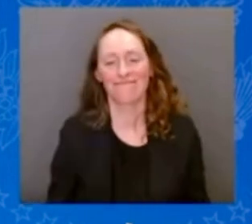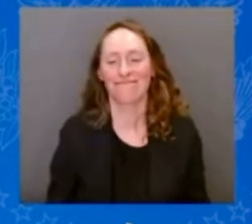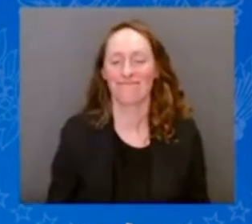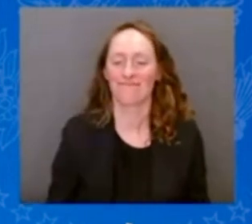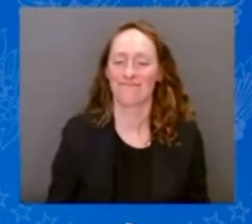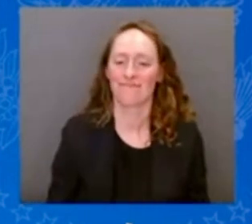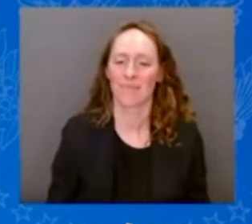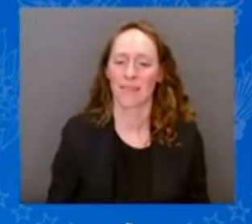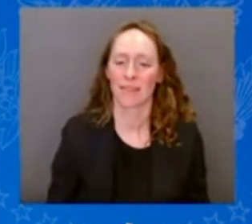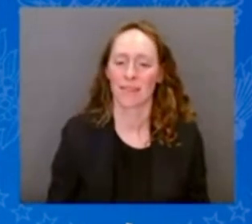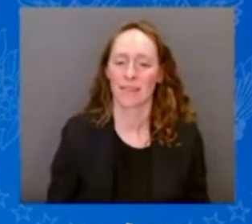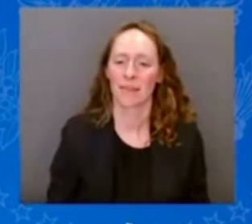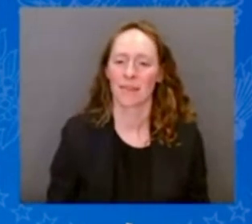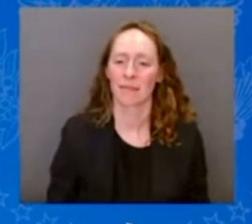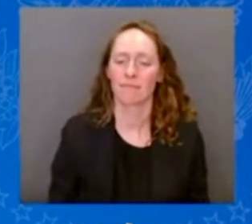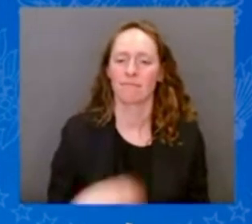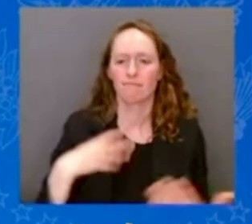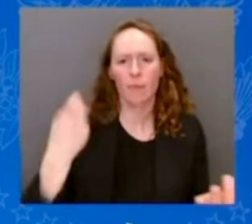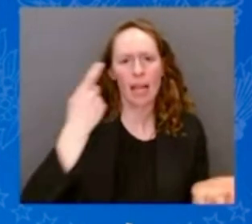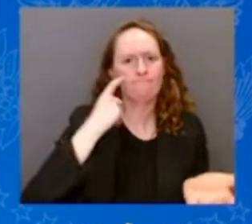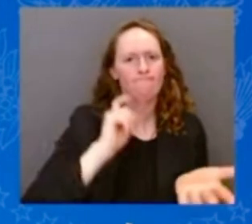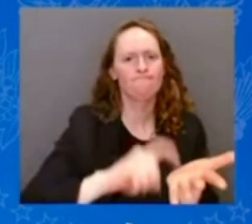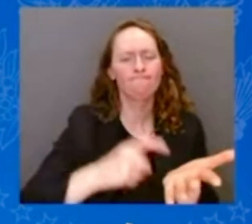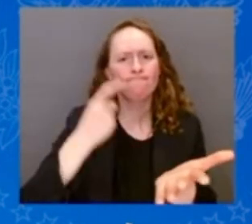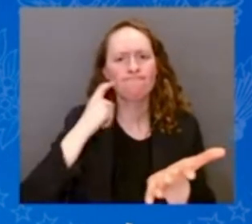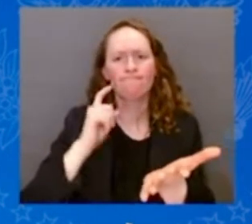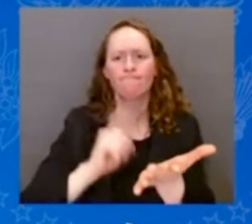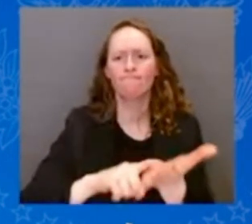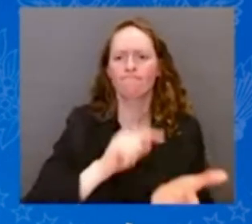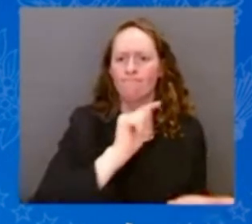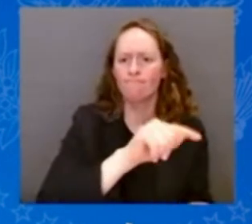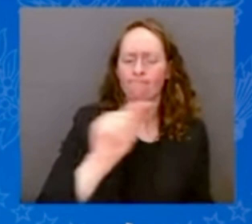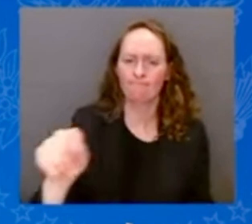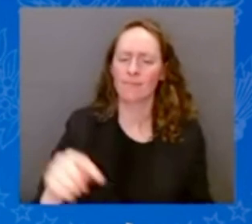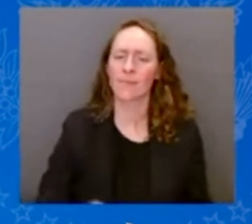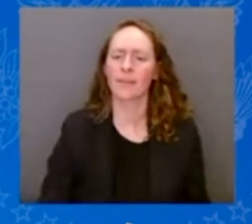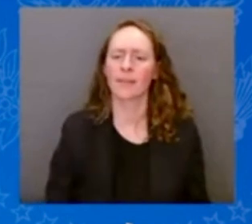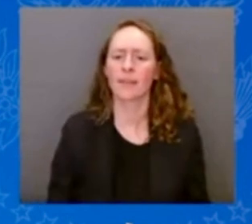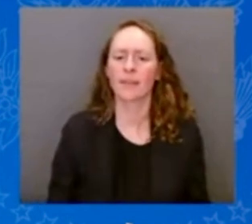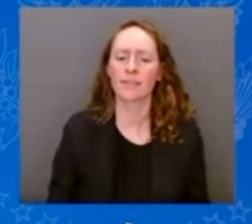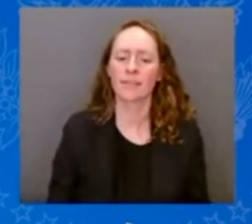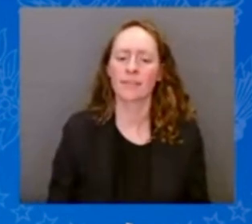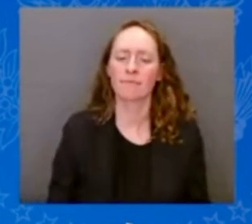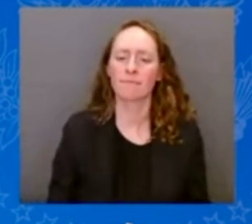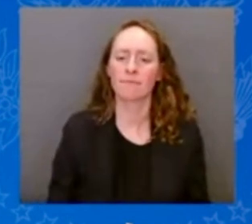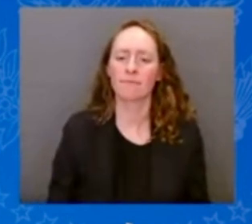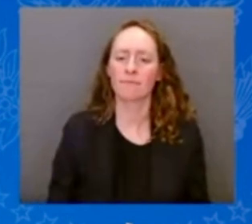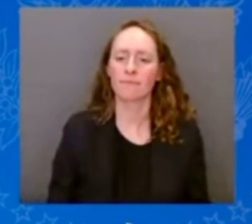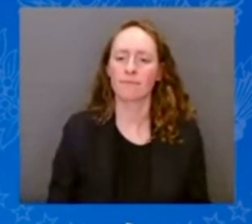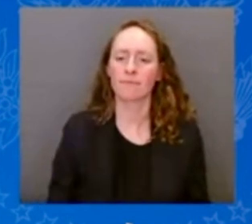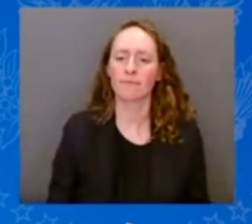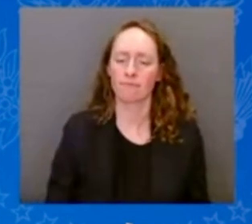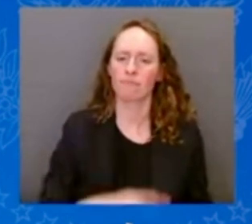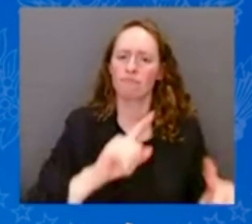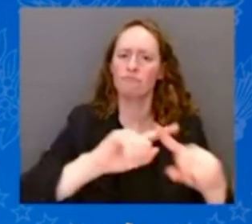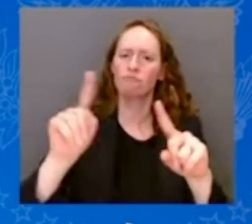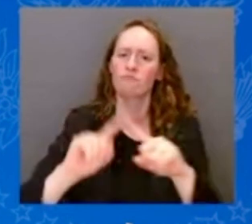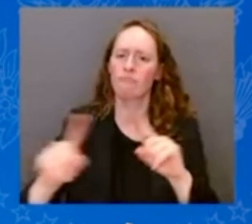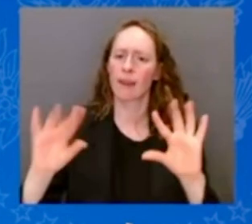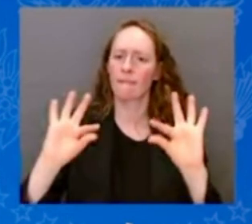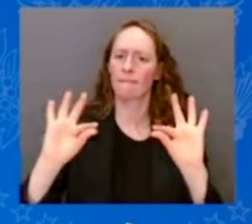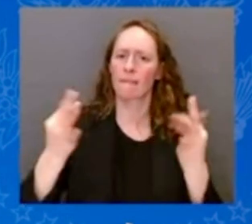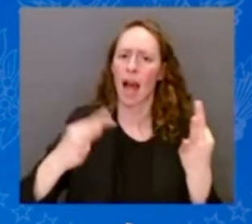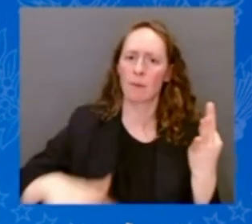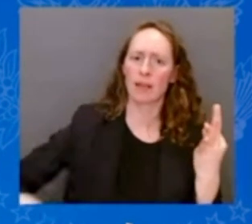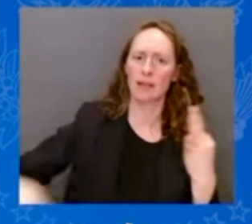all the families across Greece who are